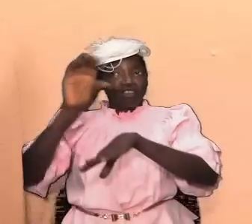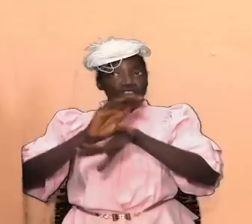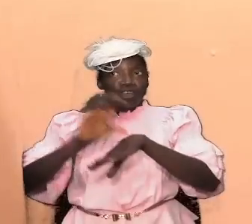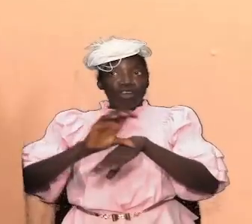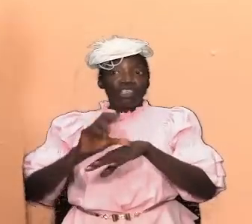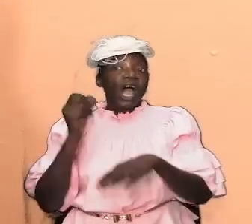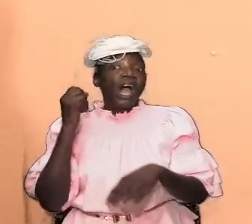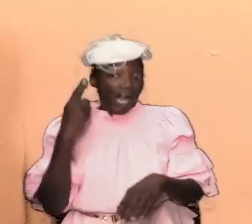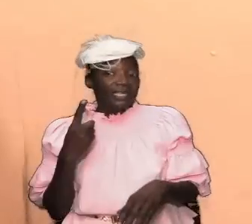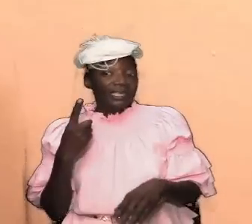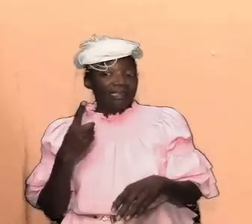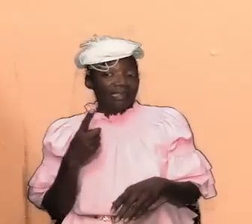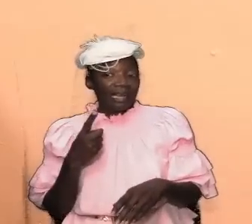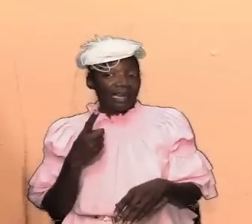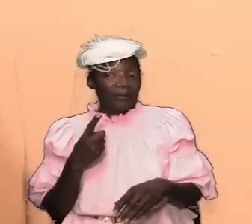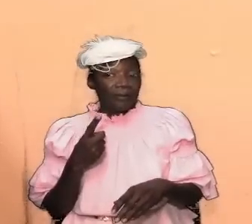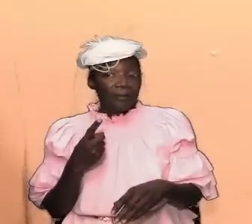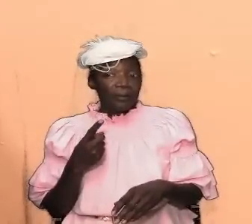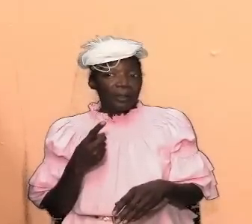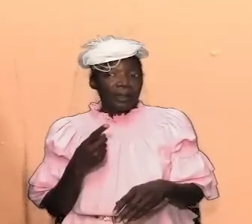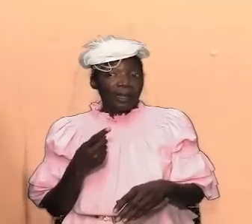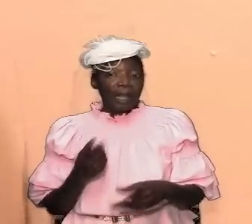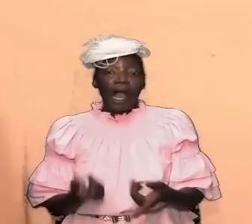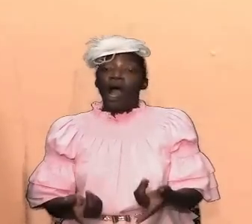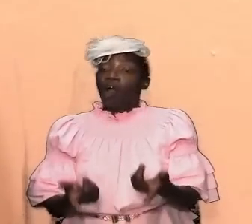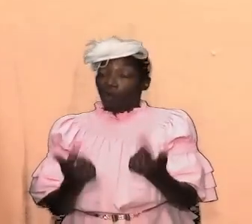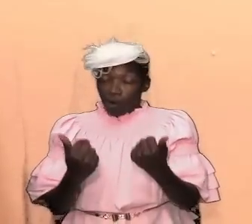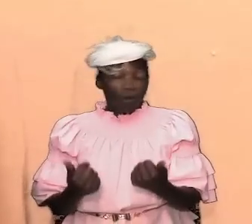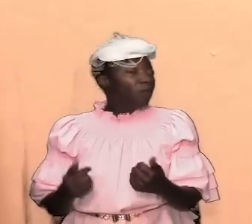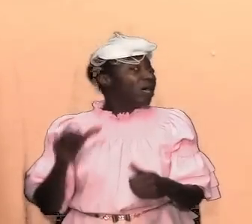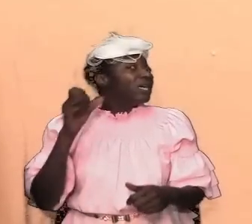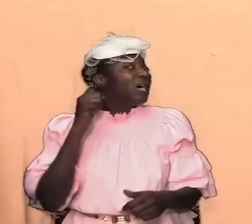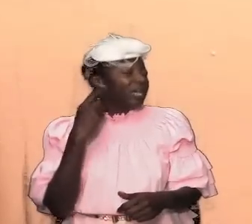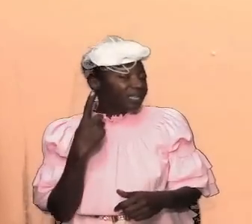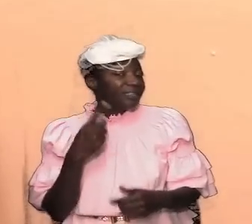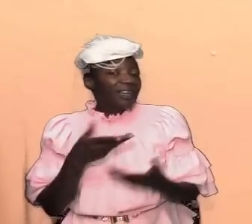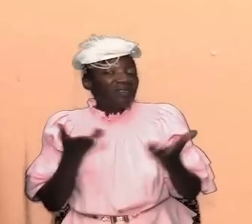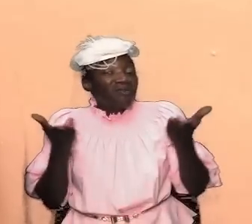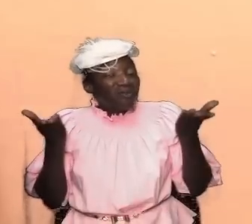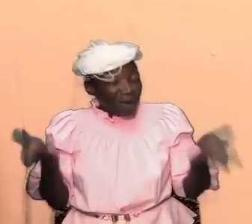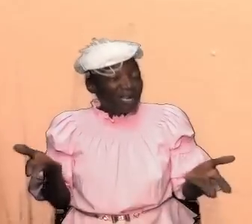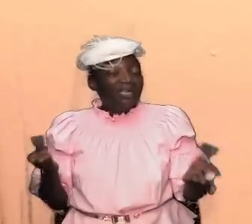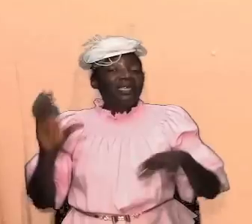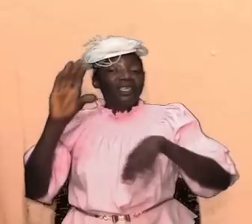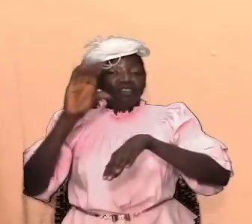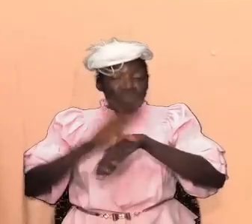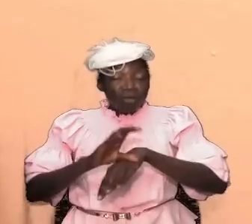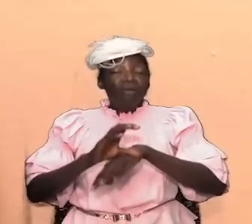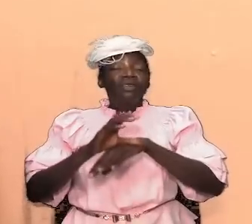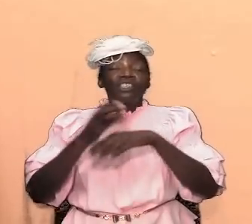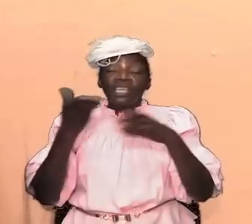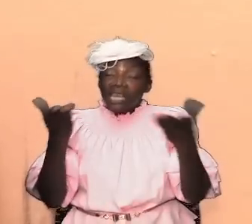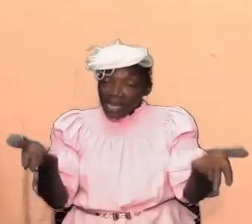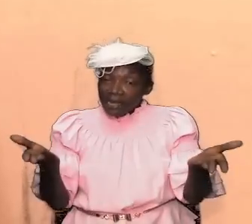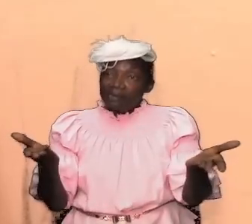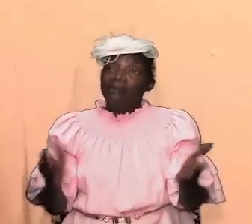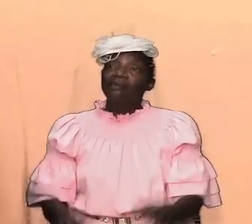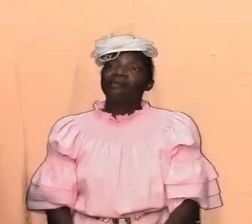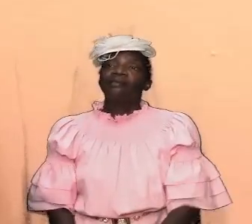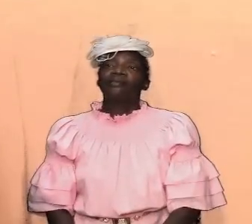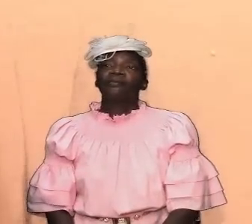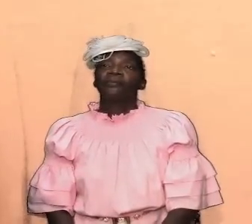and get back to the proper concept of what the church is and so i